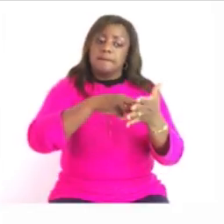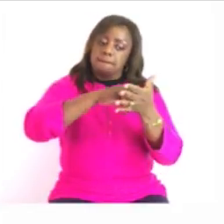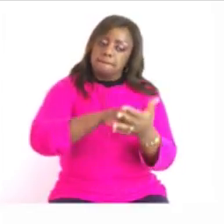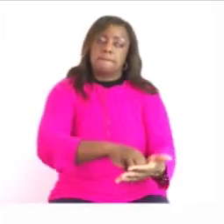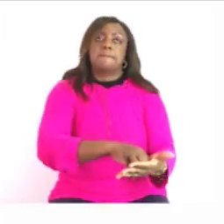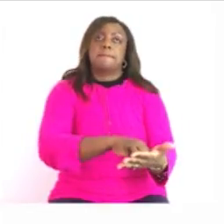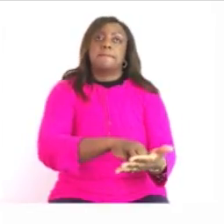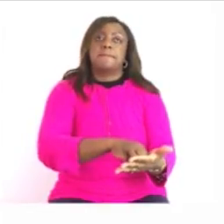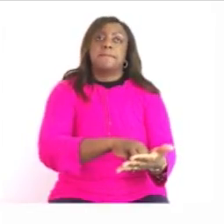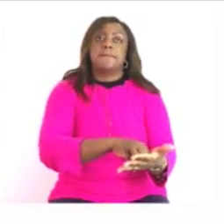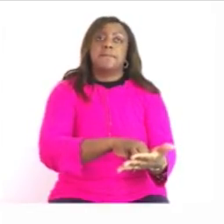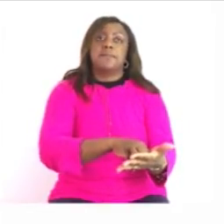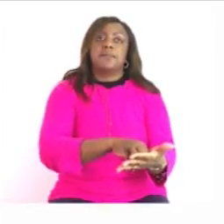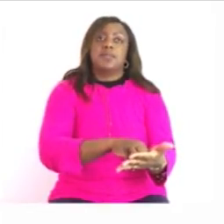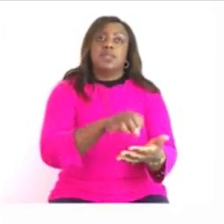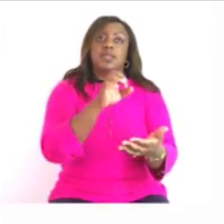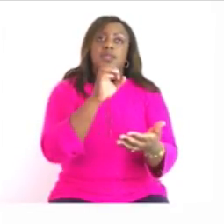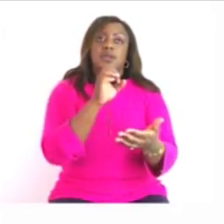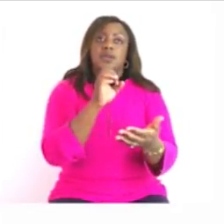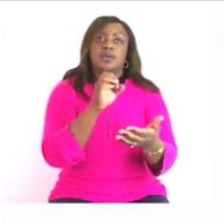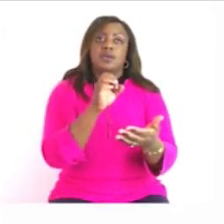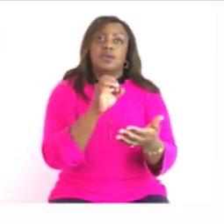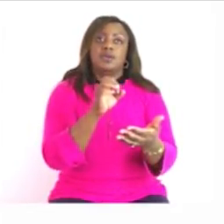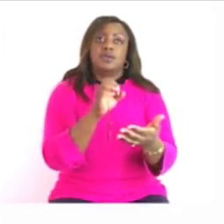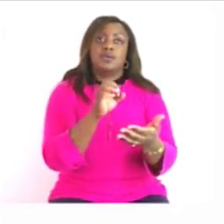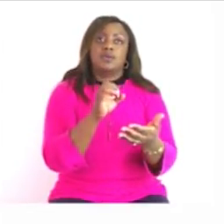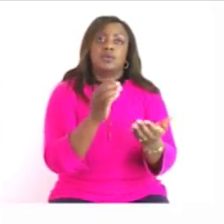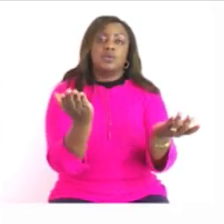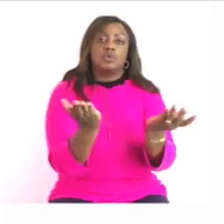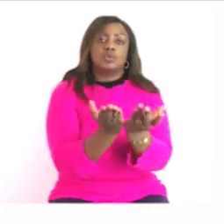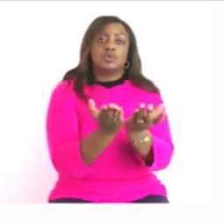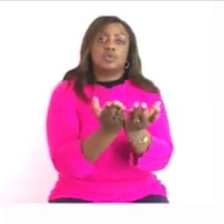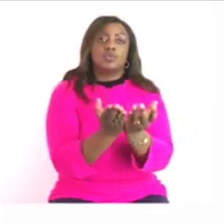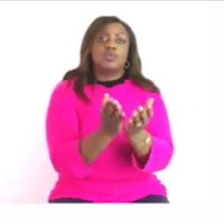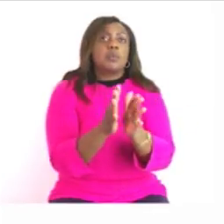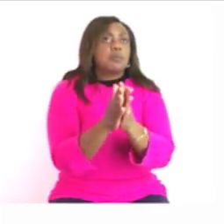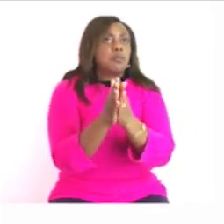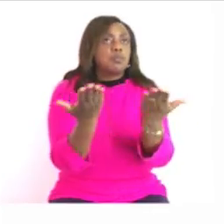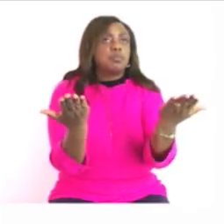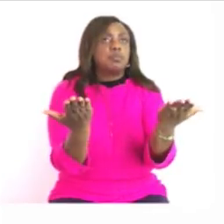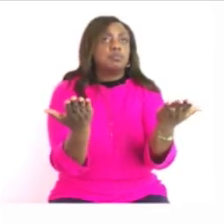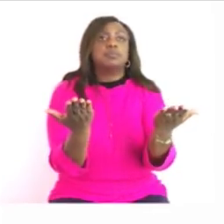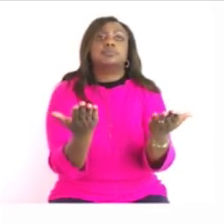mass of your school bag it must have books must have books inside